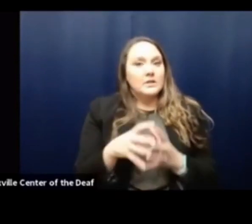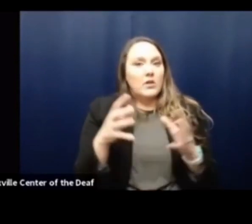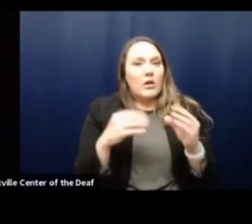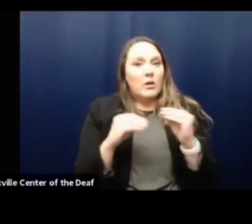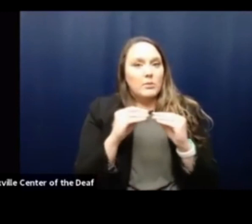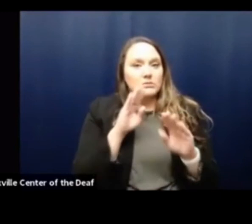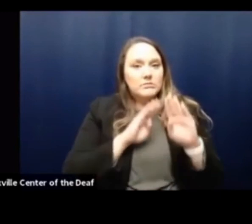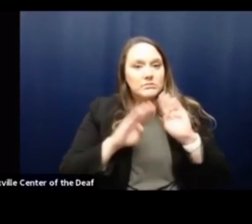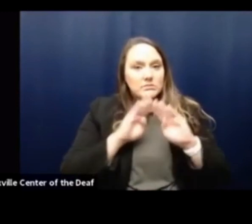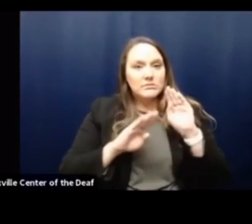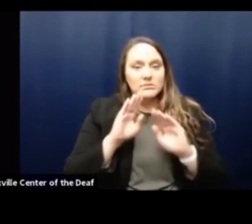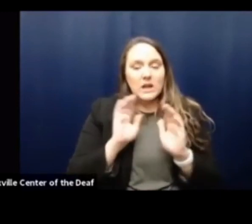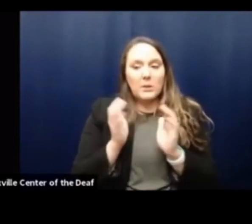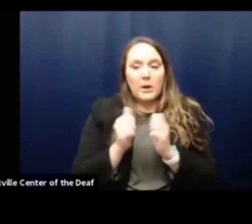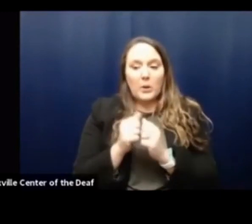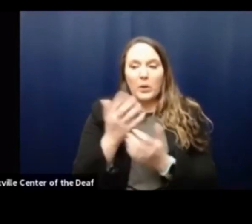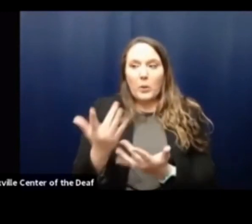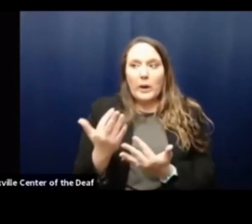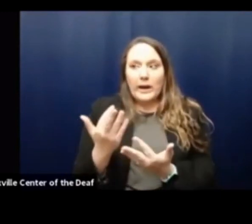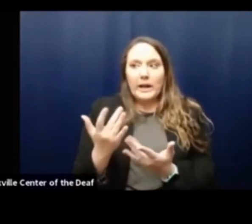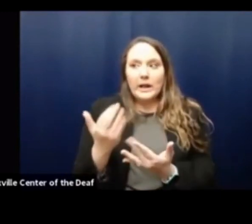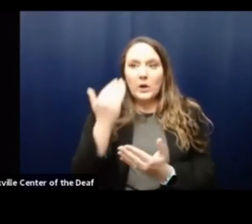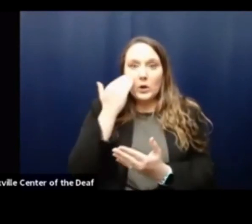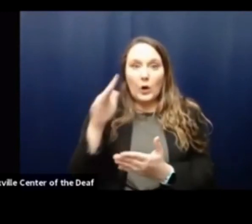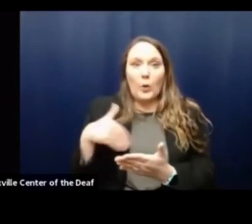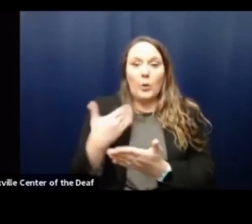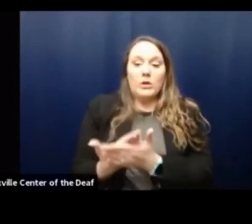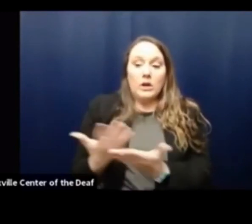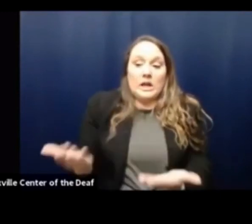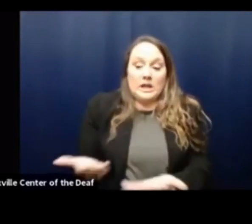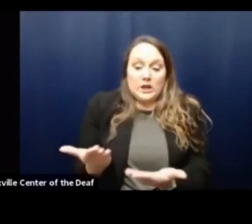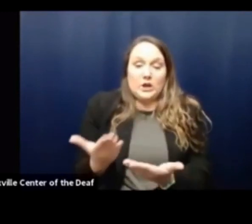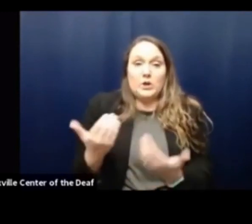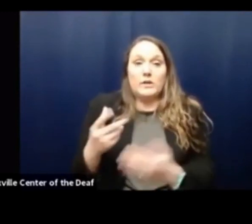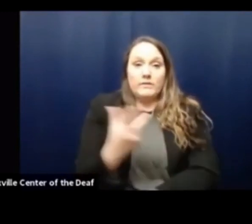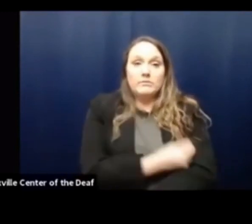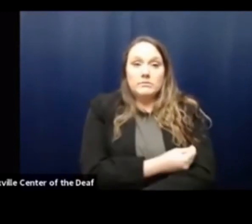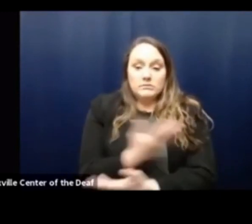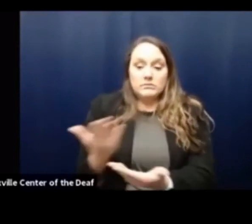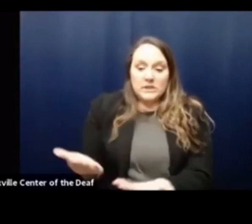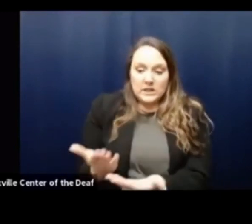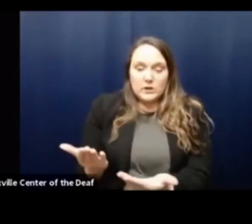frustrating than waiting until we know we have vaccine to learn about a scheduled clinic.